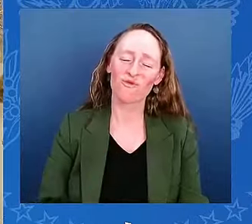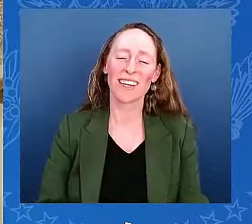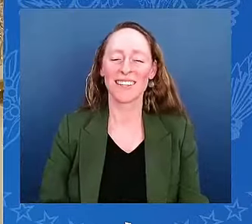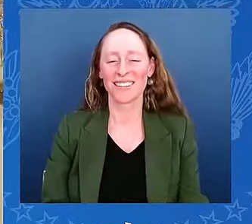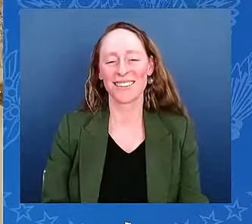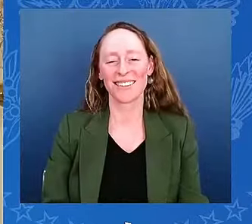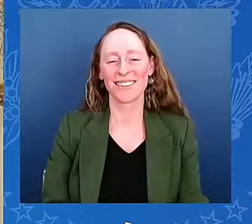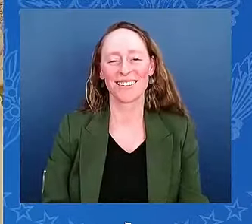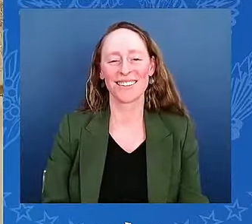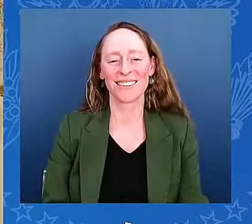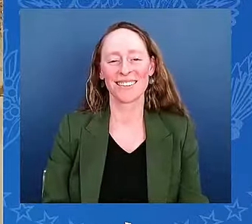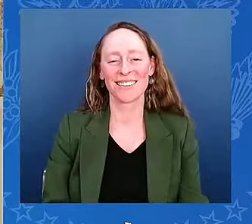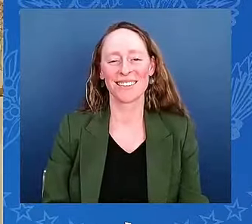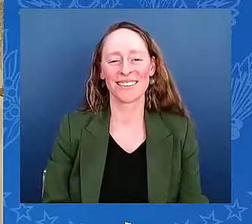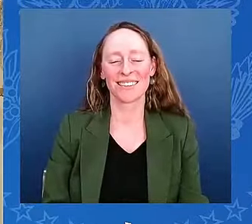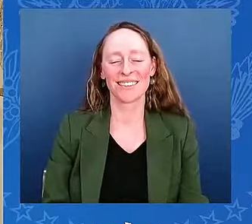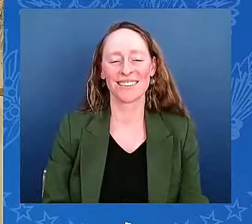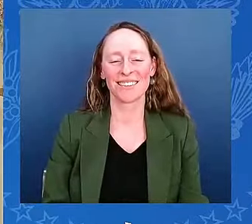All right.